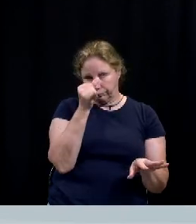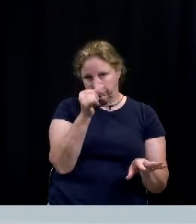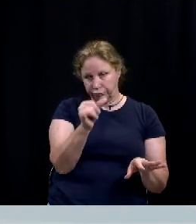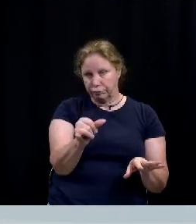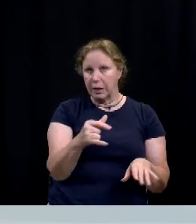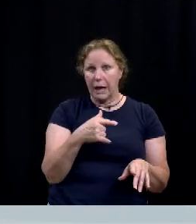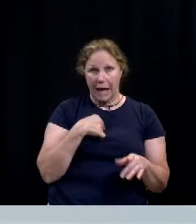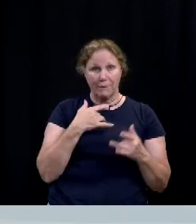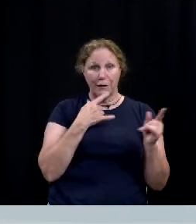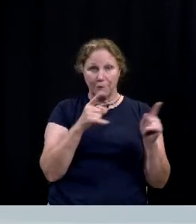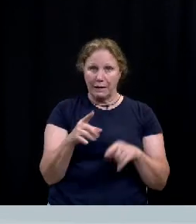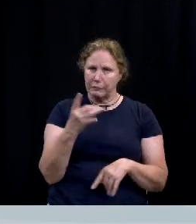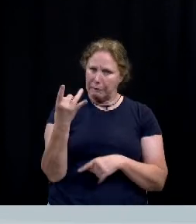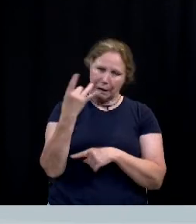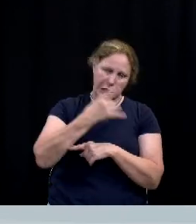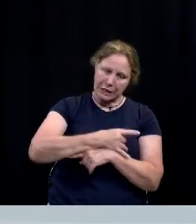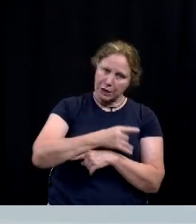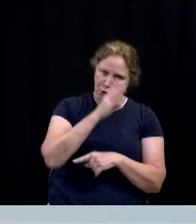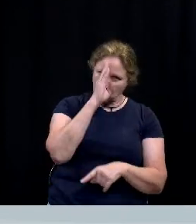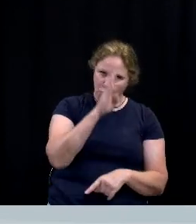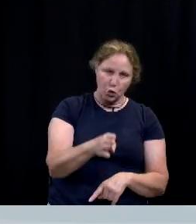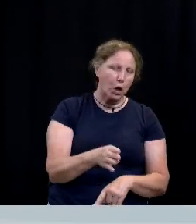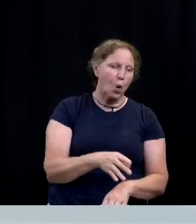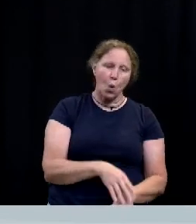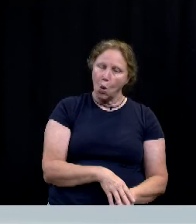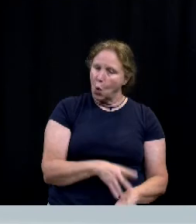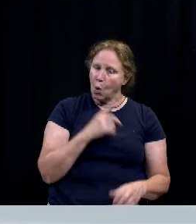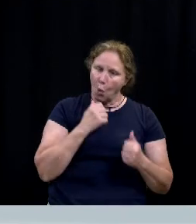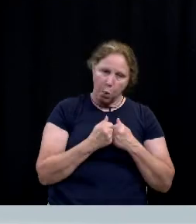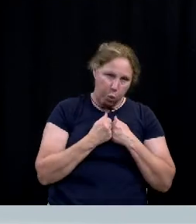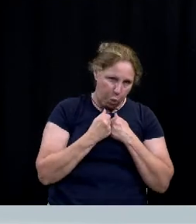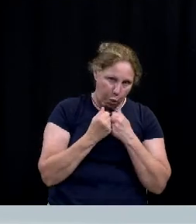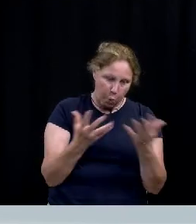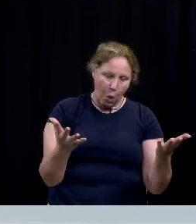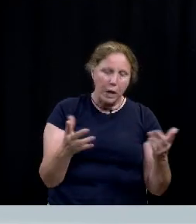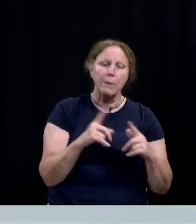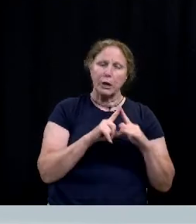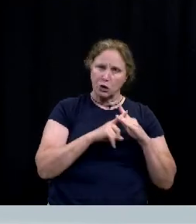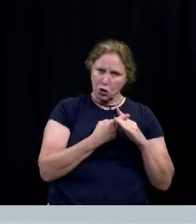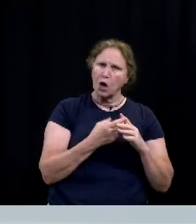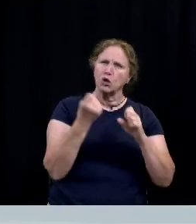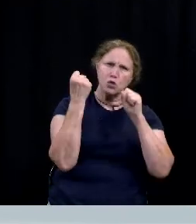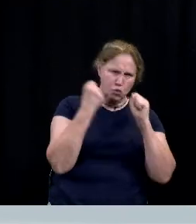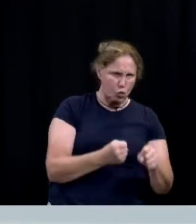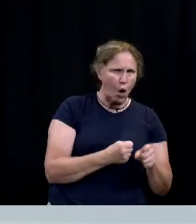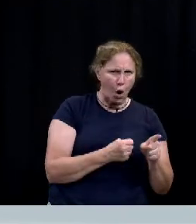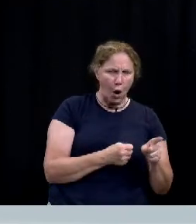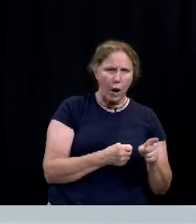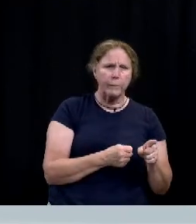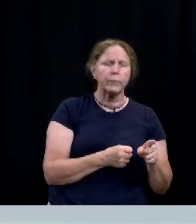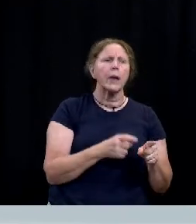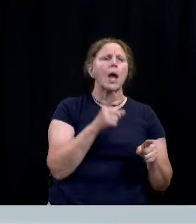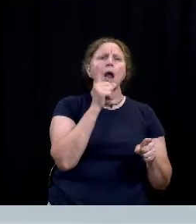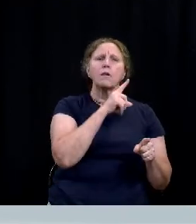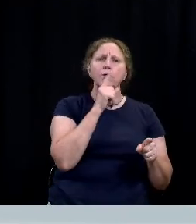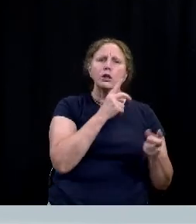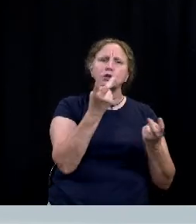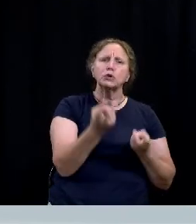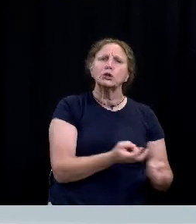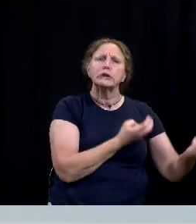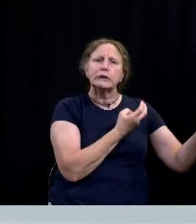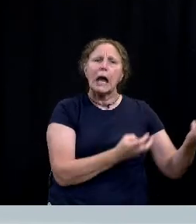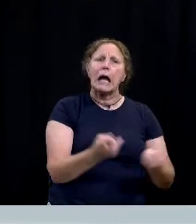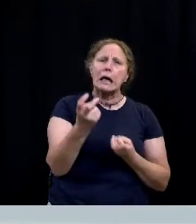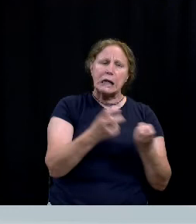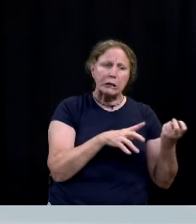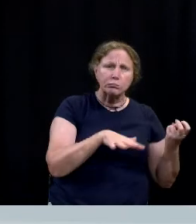long time and eight days straight can really wear you out but we'd started off strong we had an artificial skating rink and some of the key elements